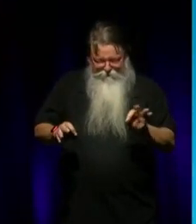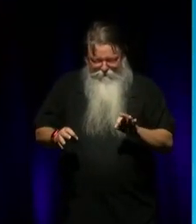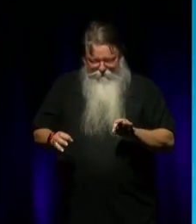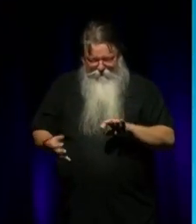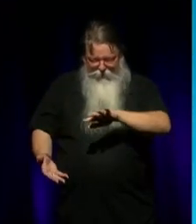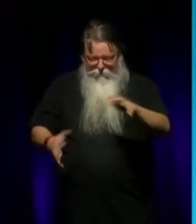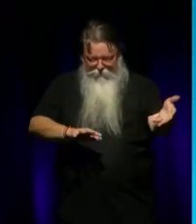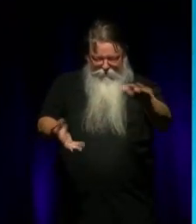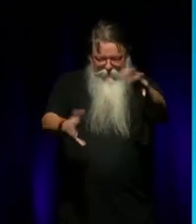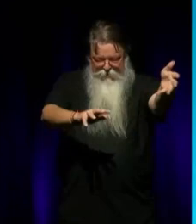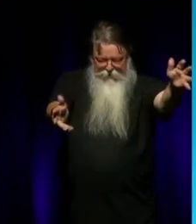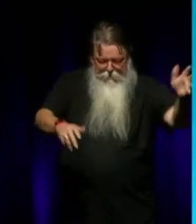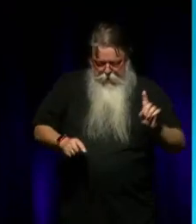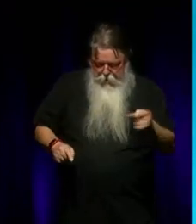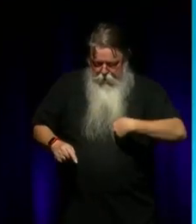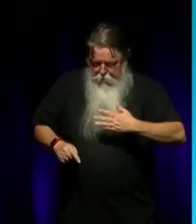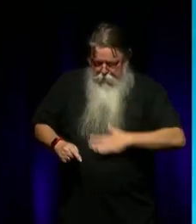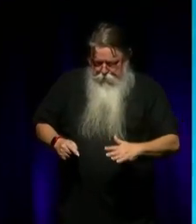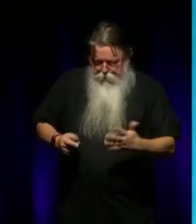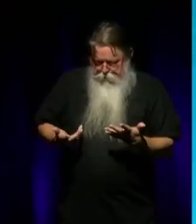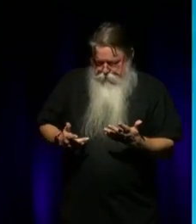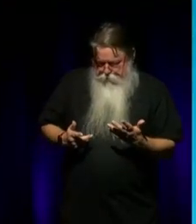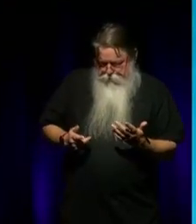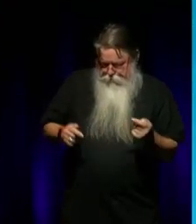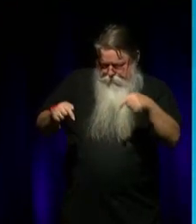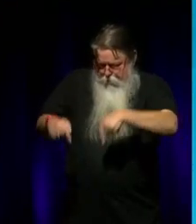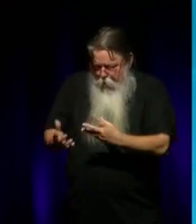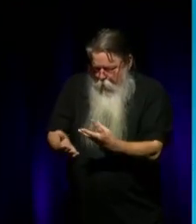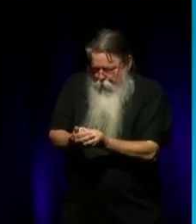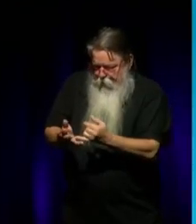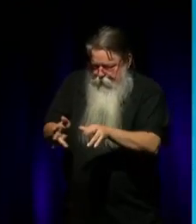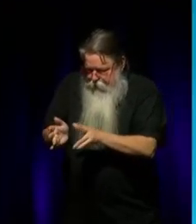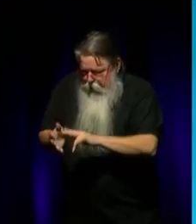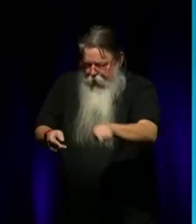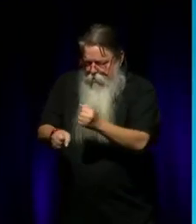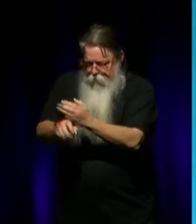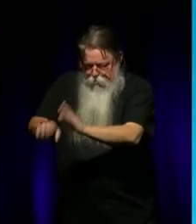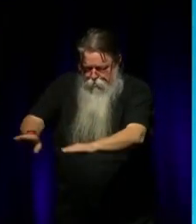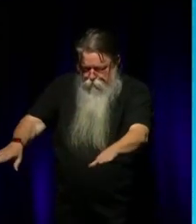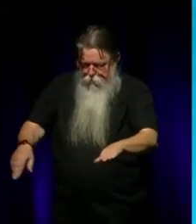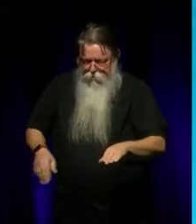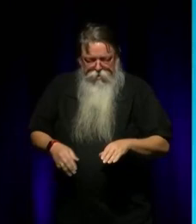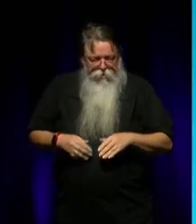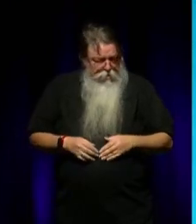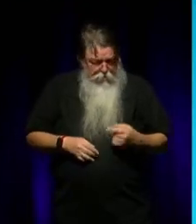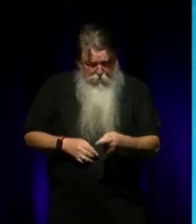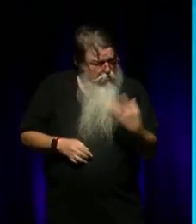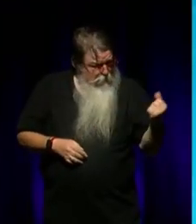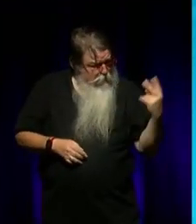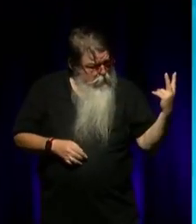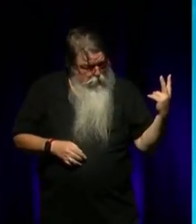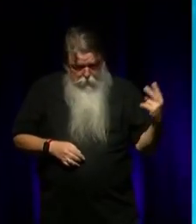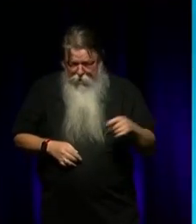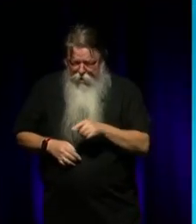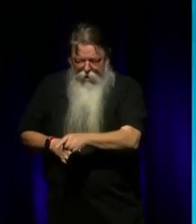be with my son and my grandchildren, and I, I want to just be. two grandchildren, granddaughters, Mila's three. Well, she's three going on